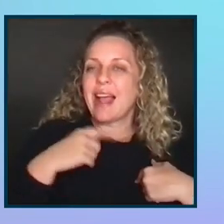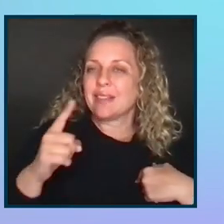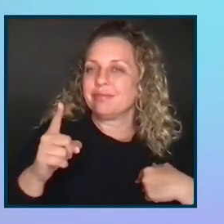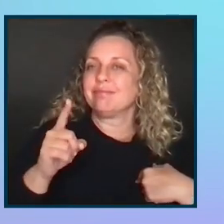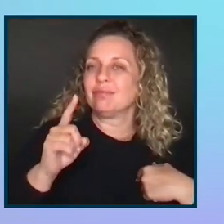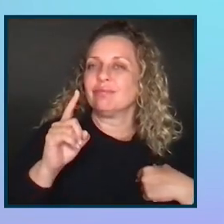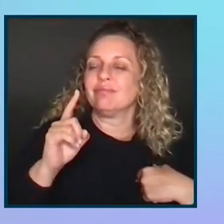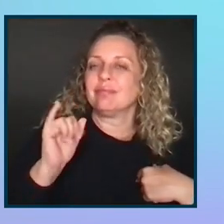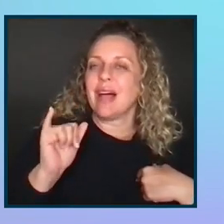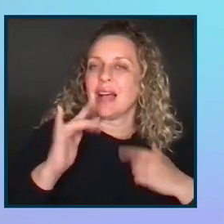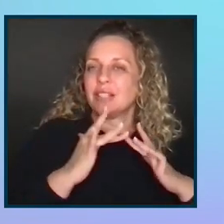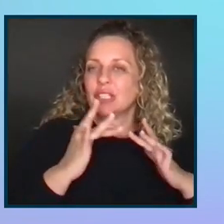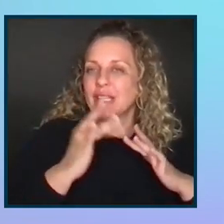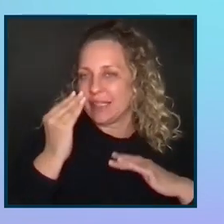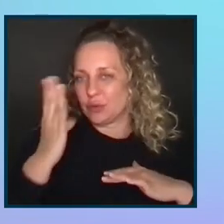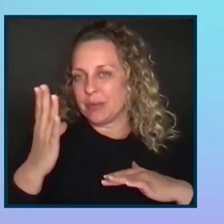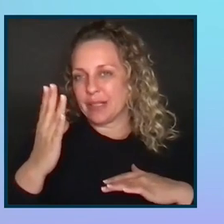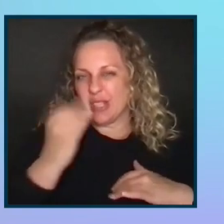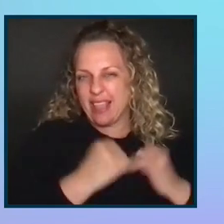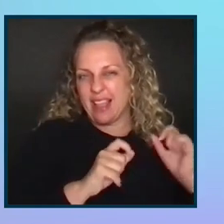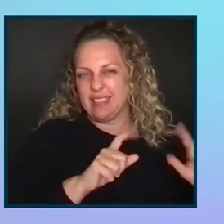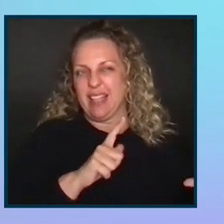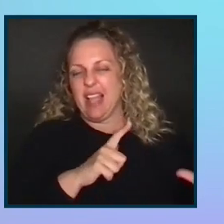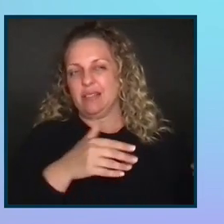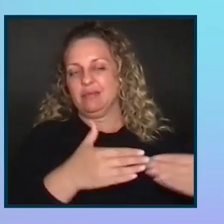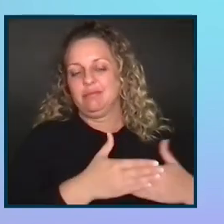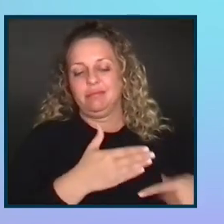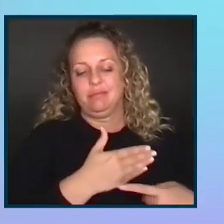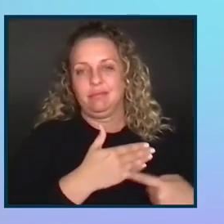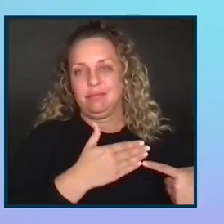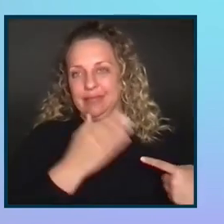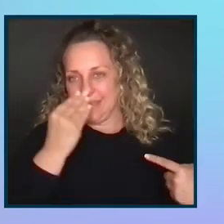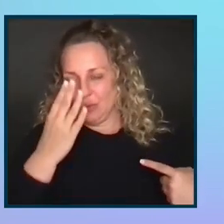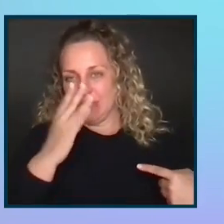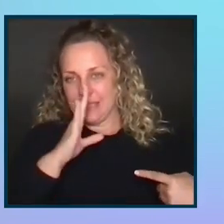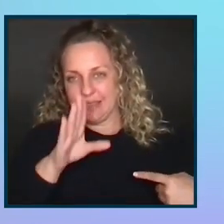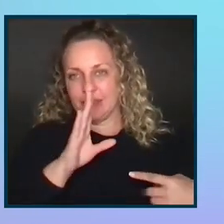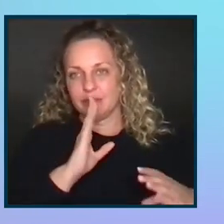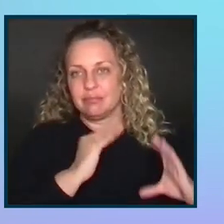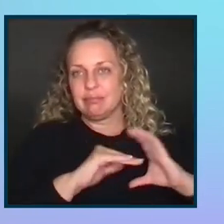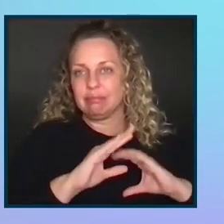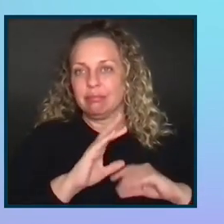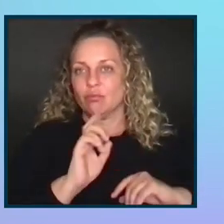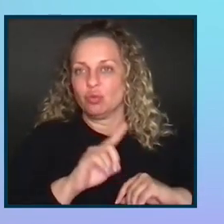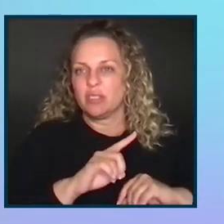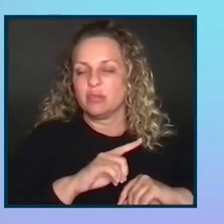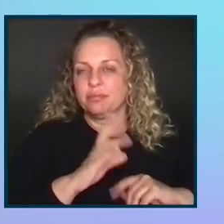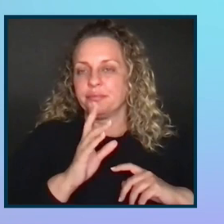information. It's in that last slide. So feel free to send her questions directly there. All right. So the first question,